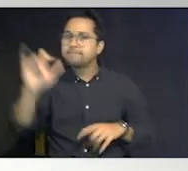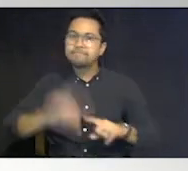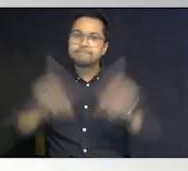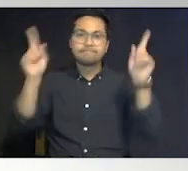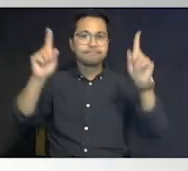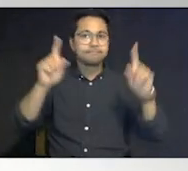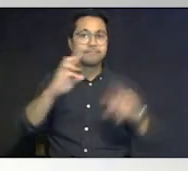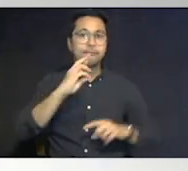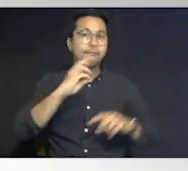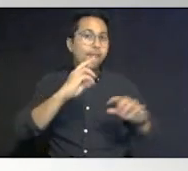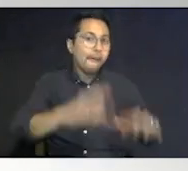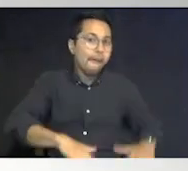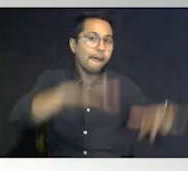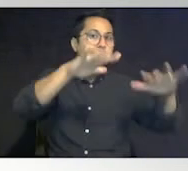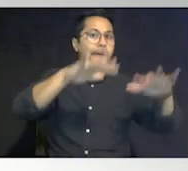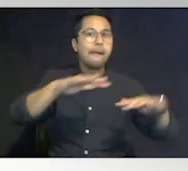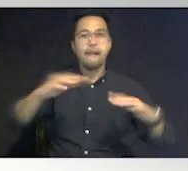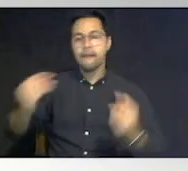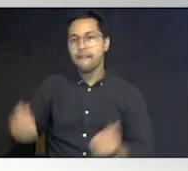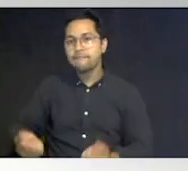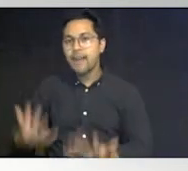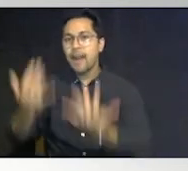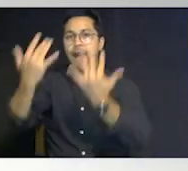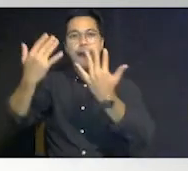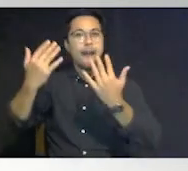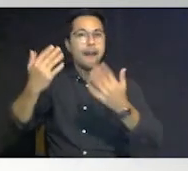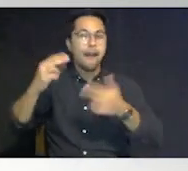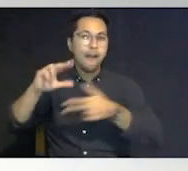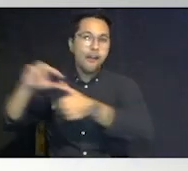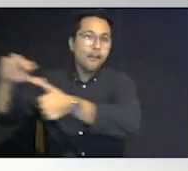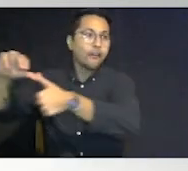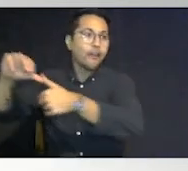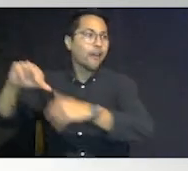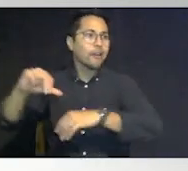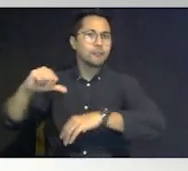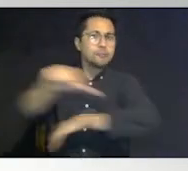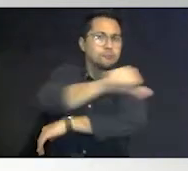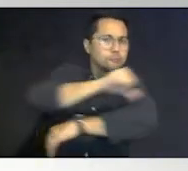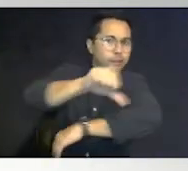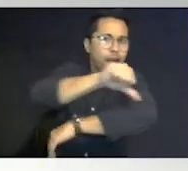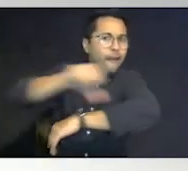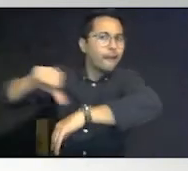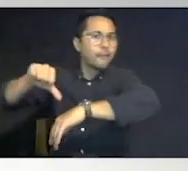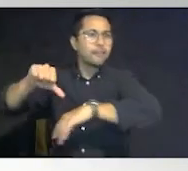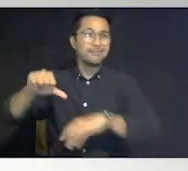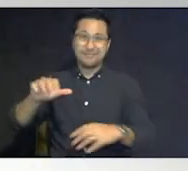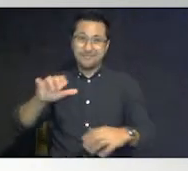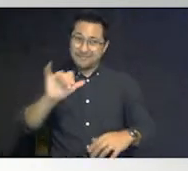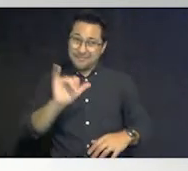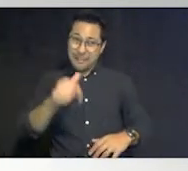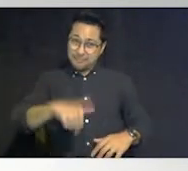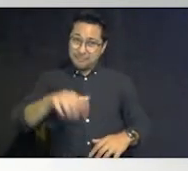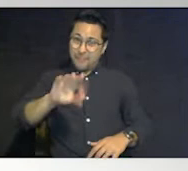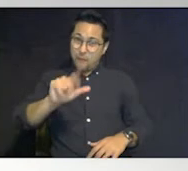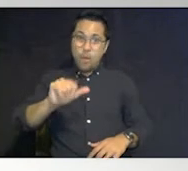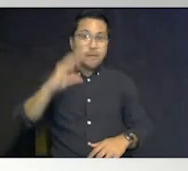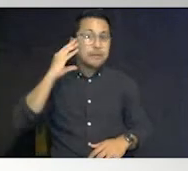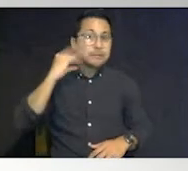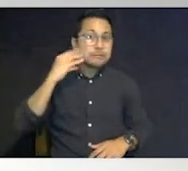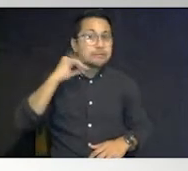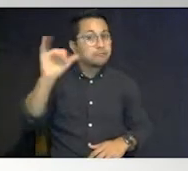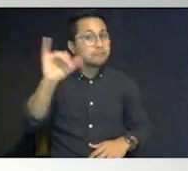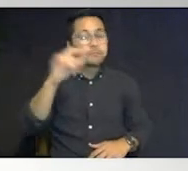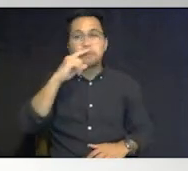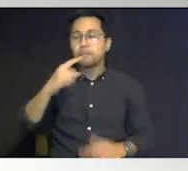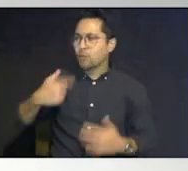a fire or hurricane or even tornadoes we have those in Florida as well one of the biggest things we have to think about is whether we're going to